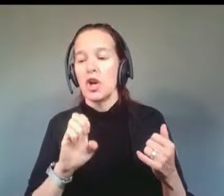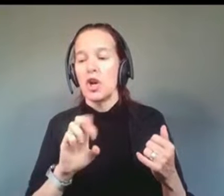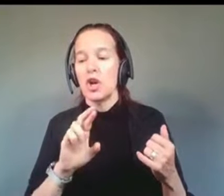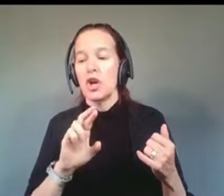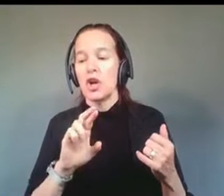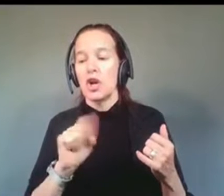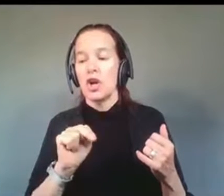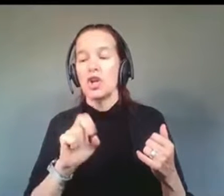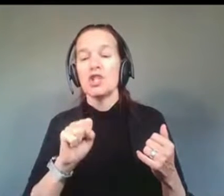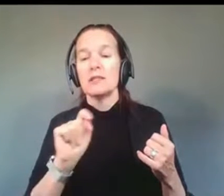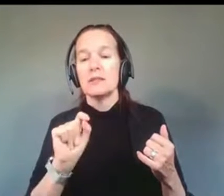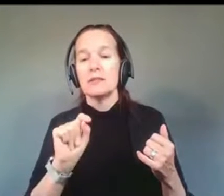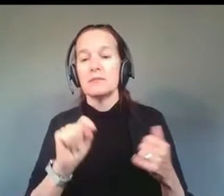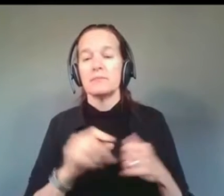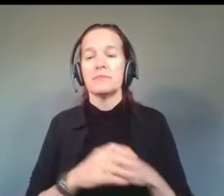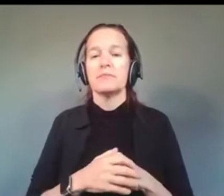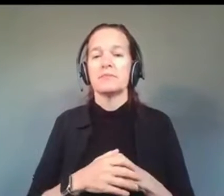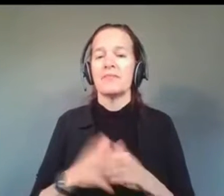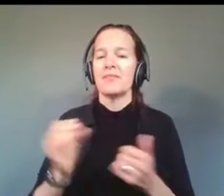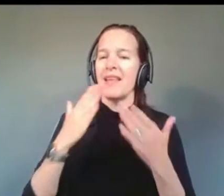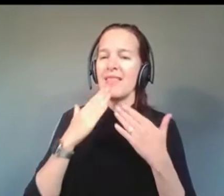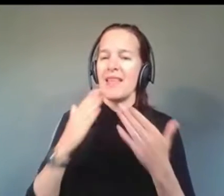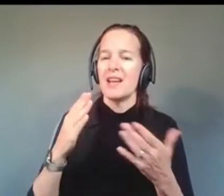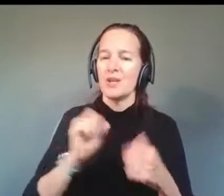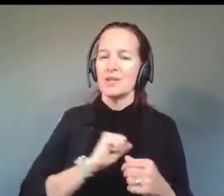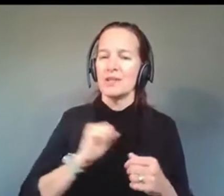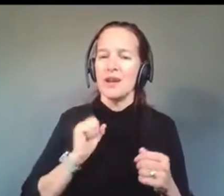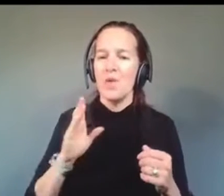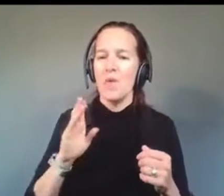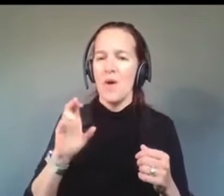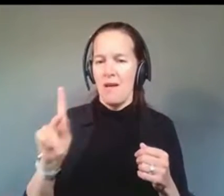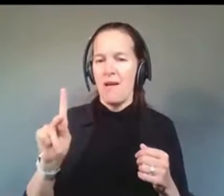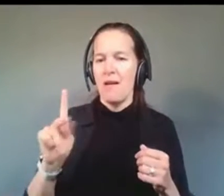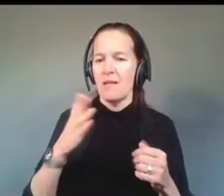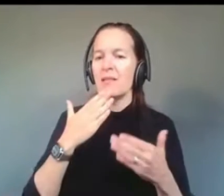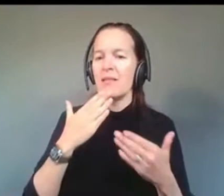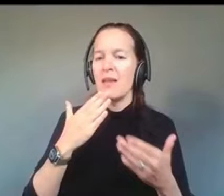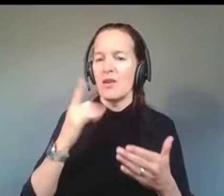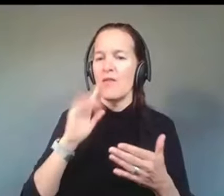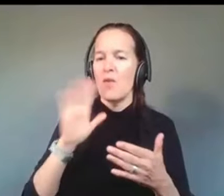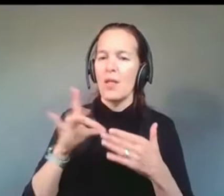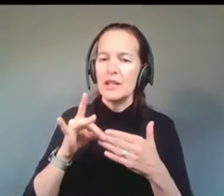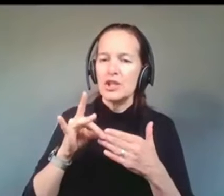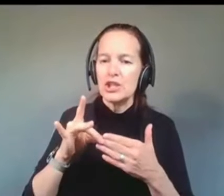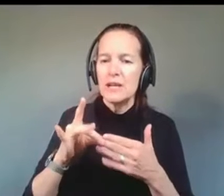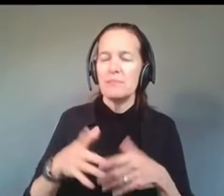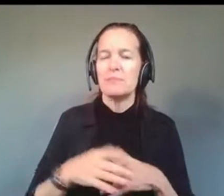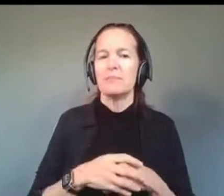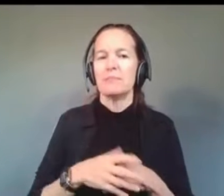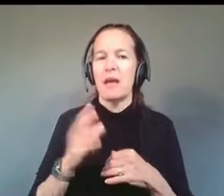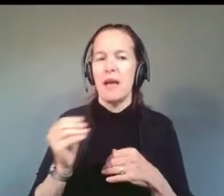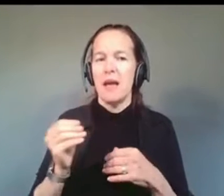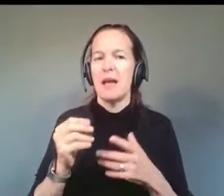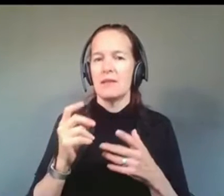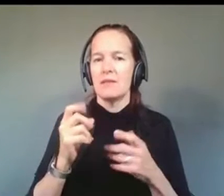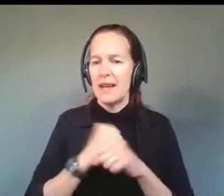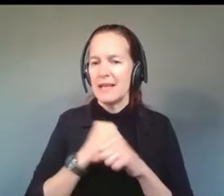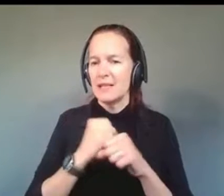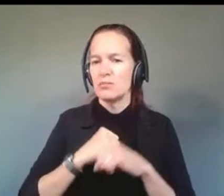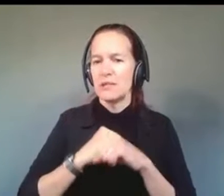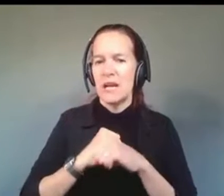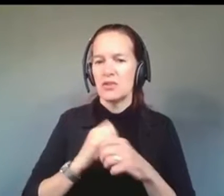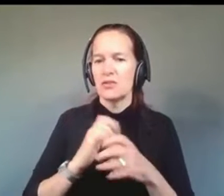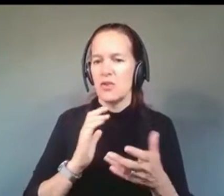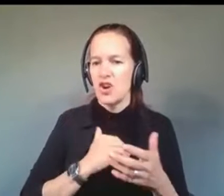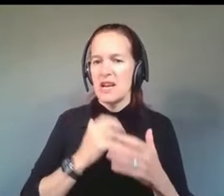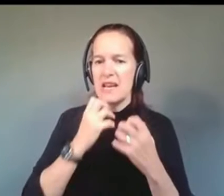Thank you so much, Senator Warnock, and thank you for your leadership and for inviting Protect Our Care to submit testimony